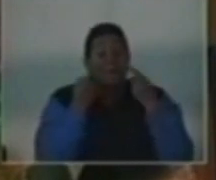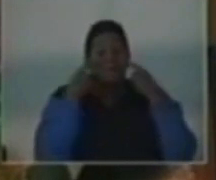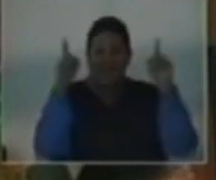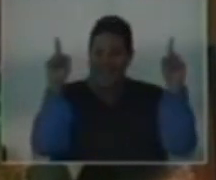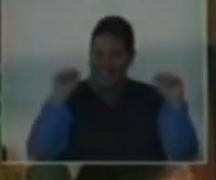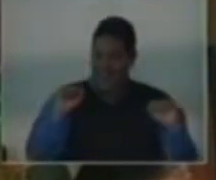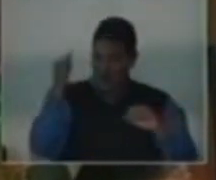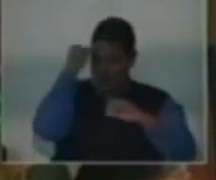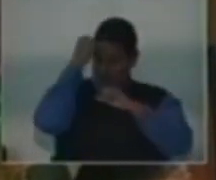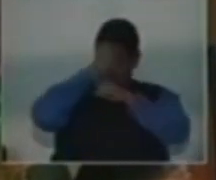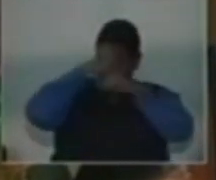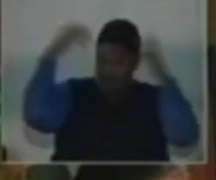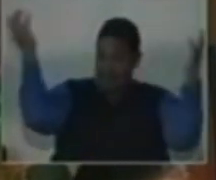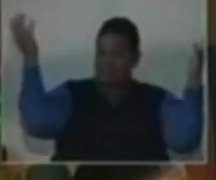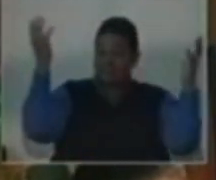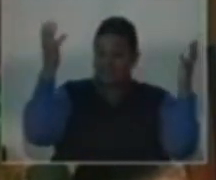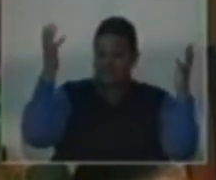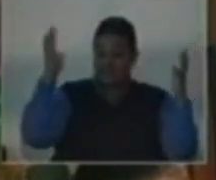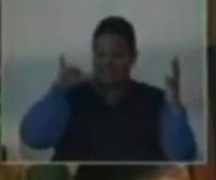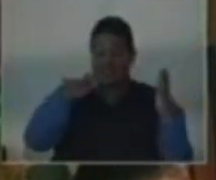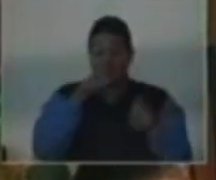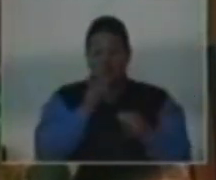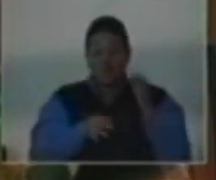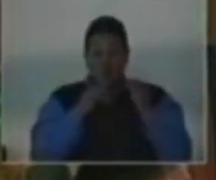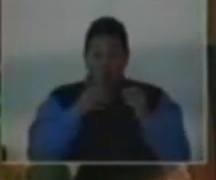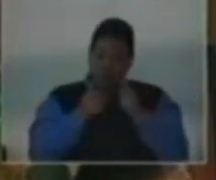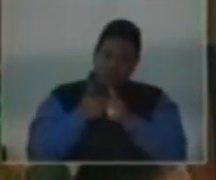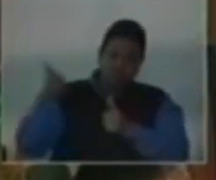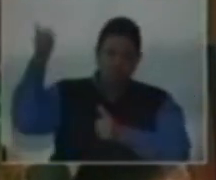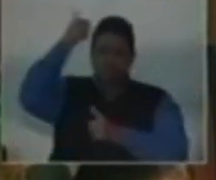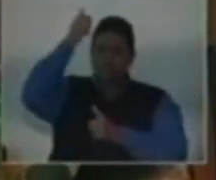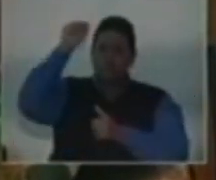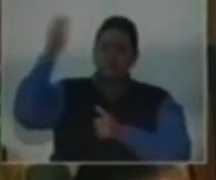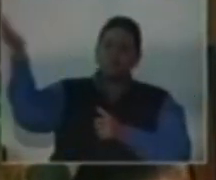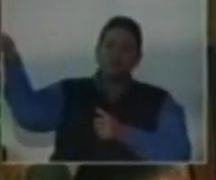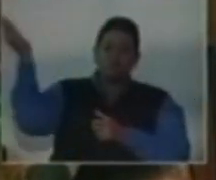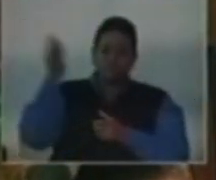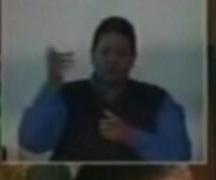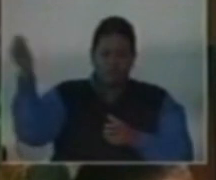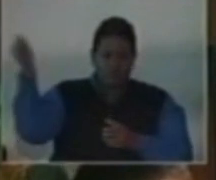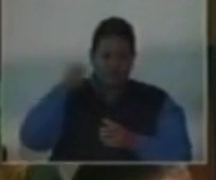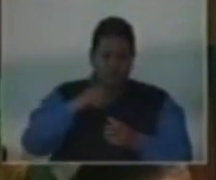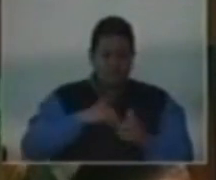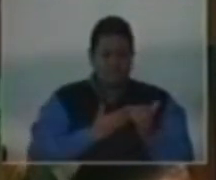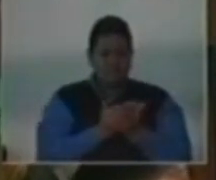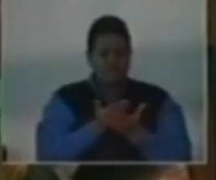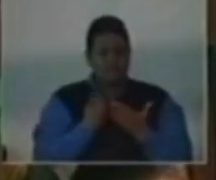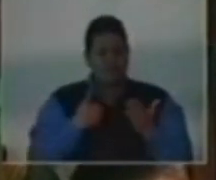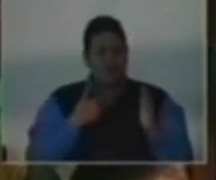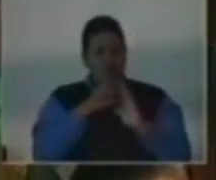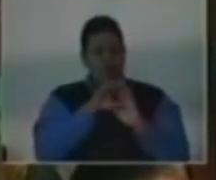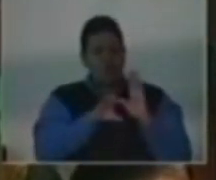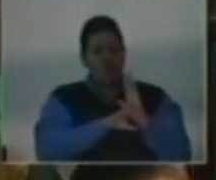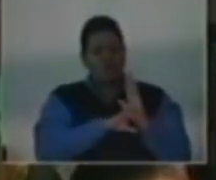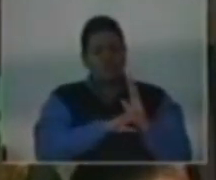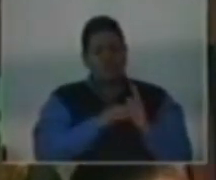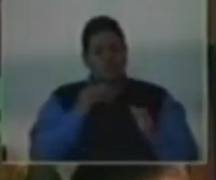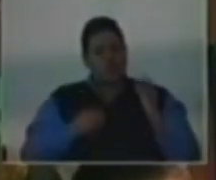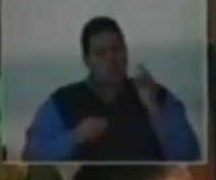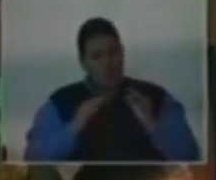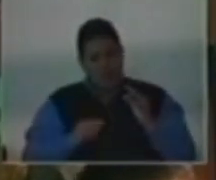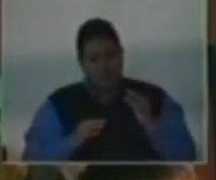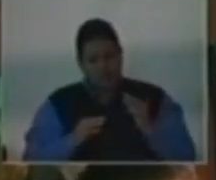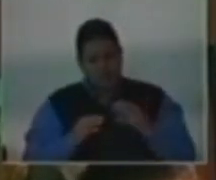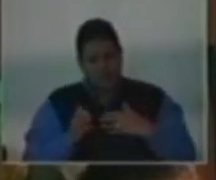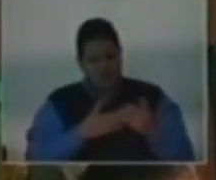imagine that the appellate court could be brought before our Constitutional Court as to whether or